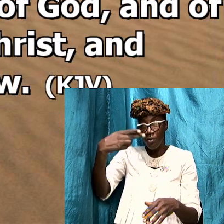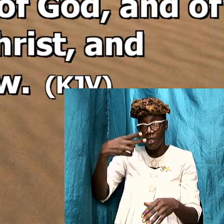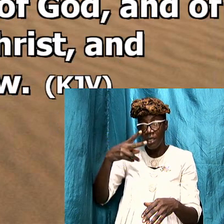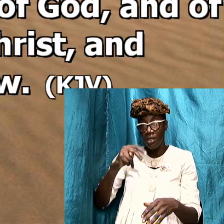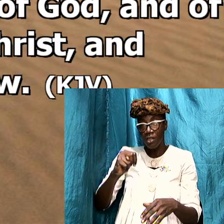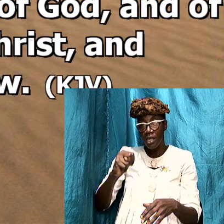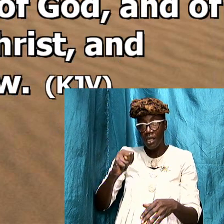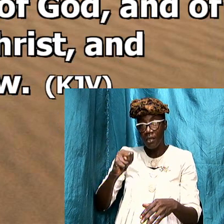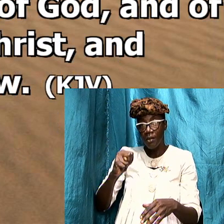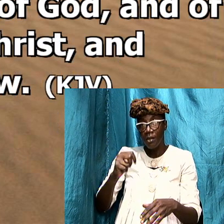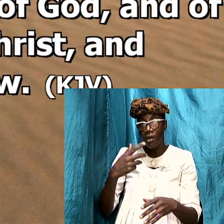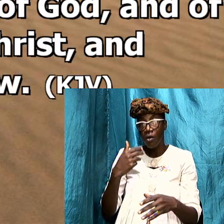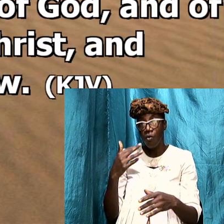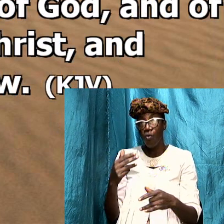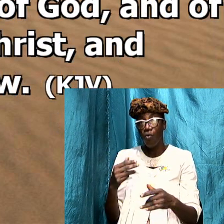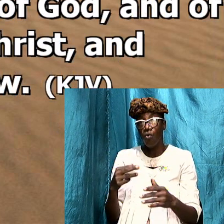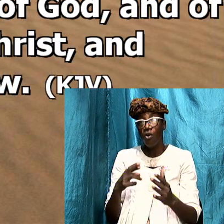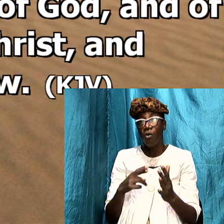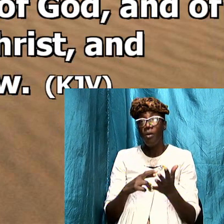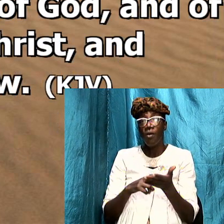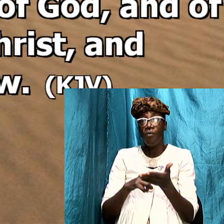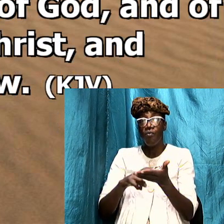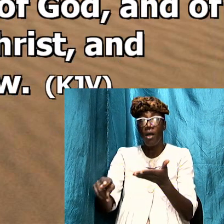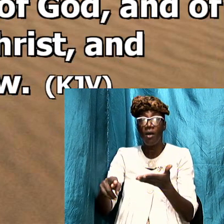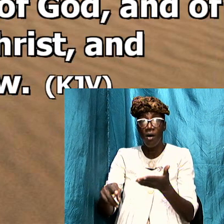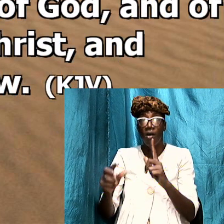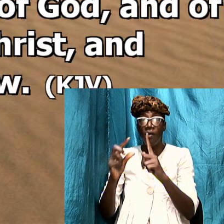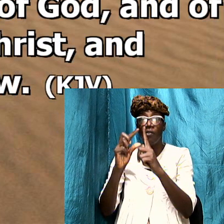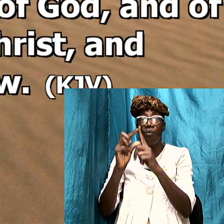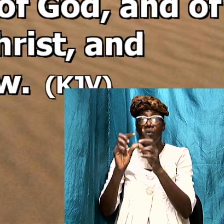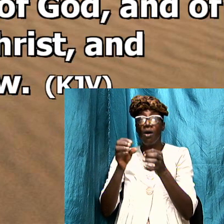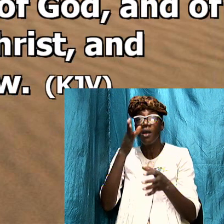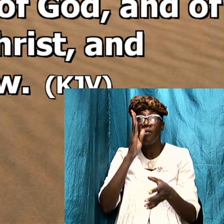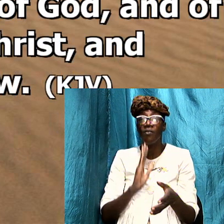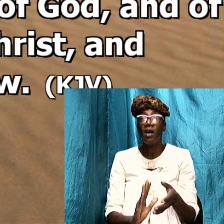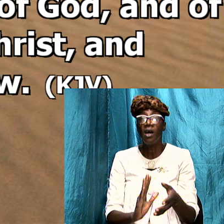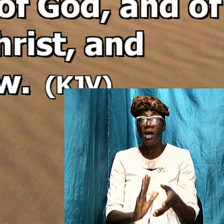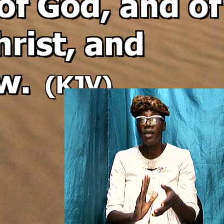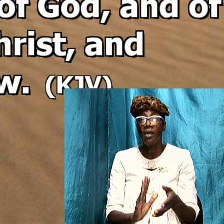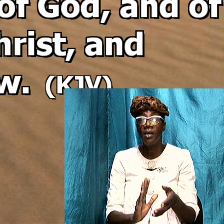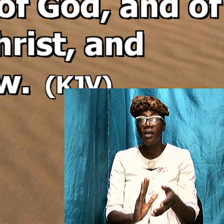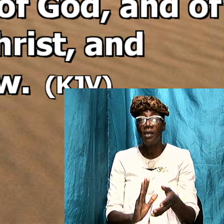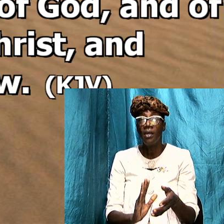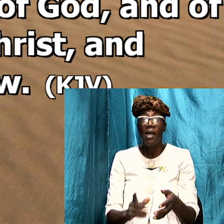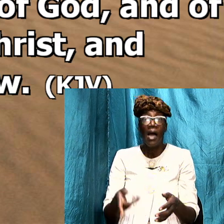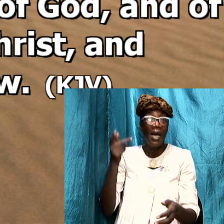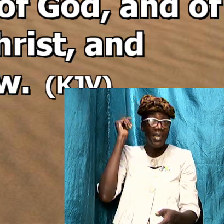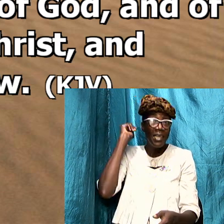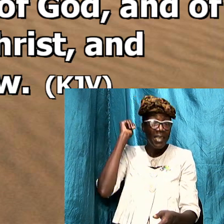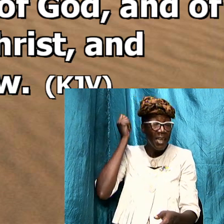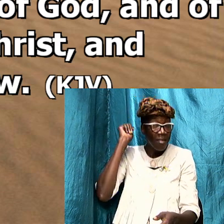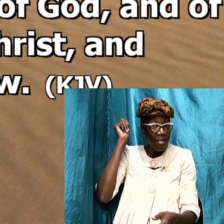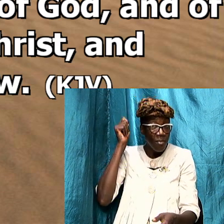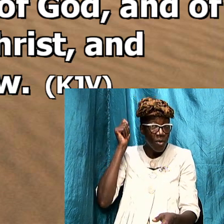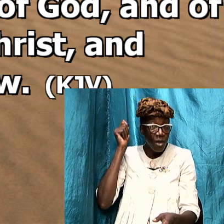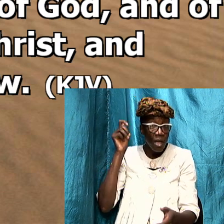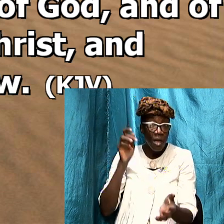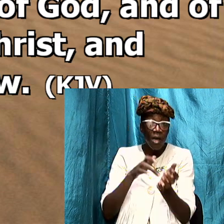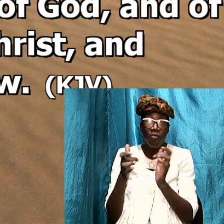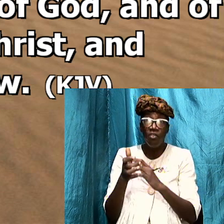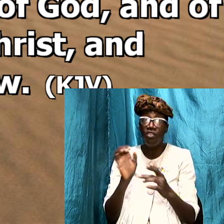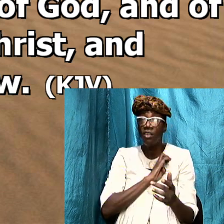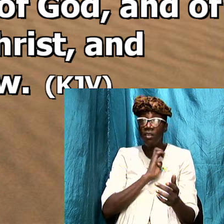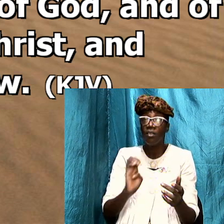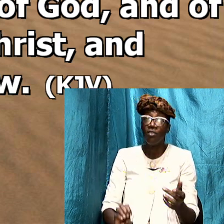who bear record of the word of God and of the testimony of Jesus